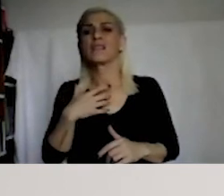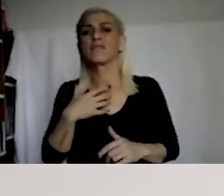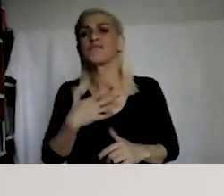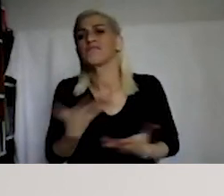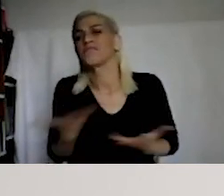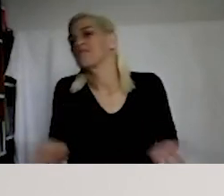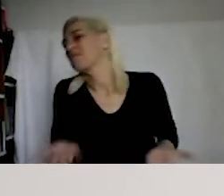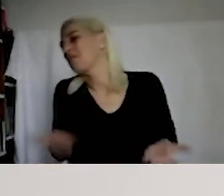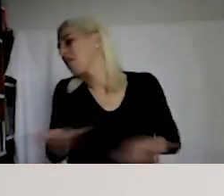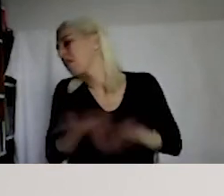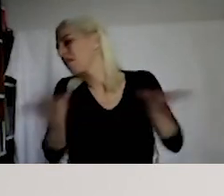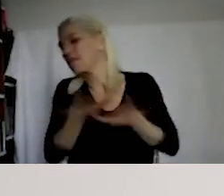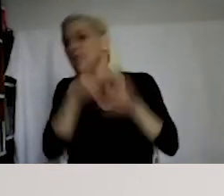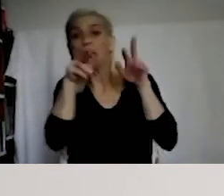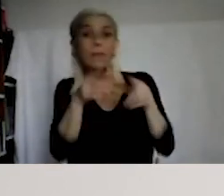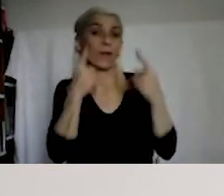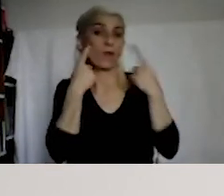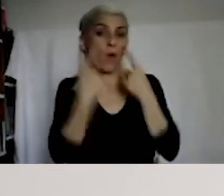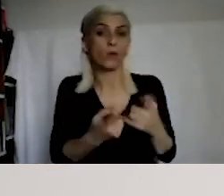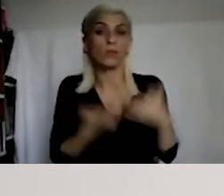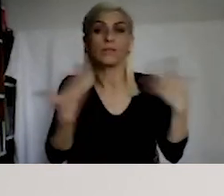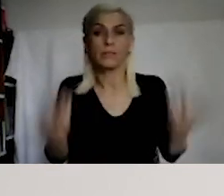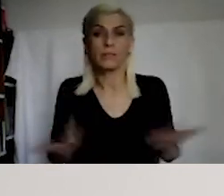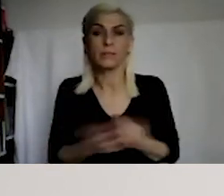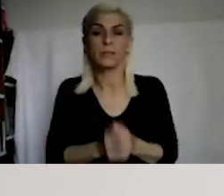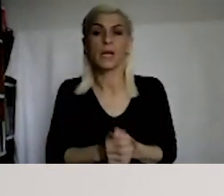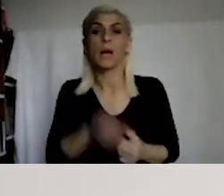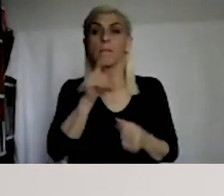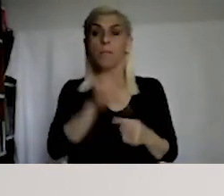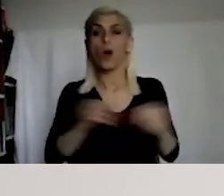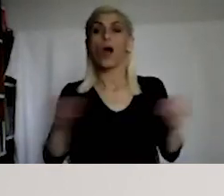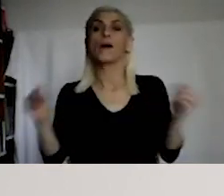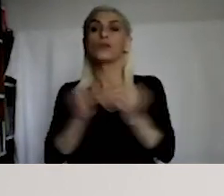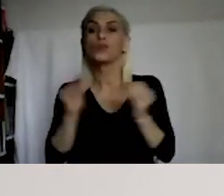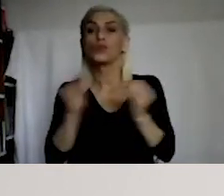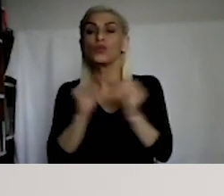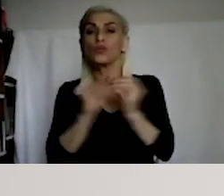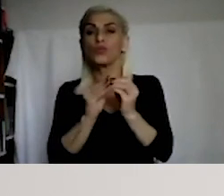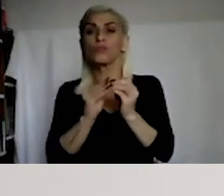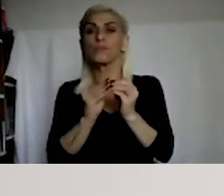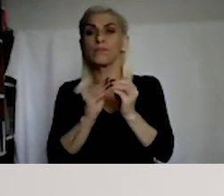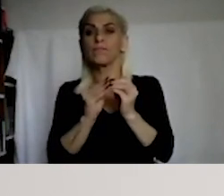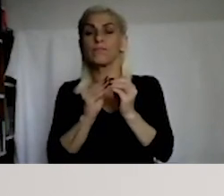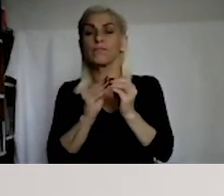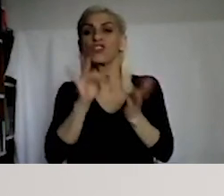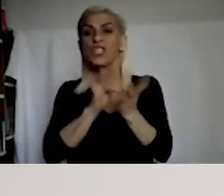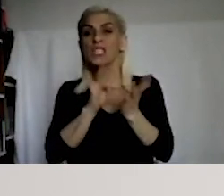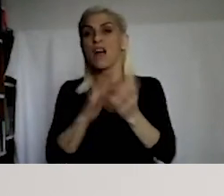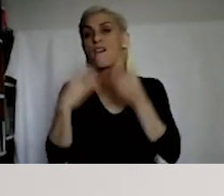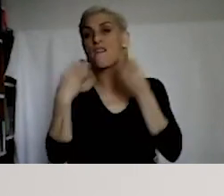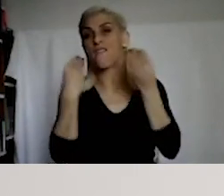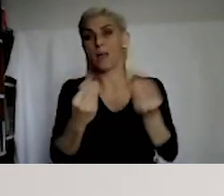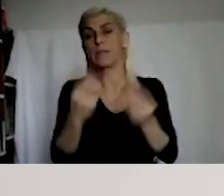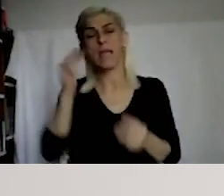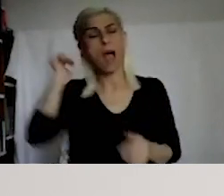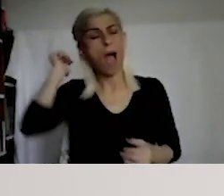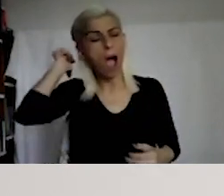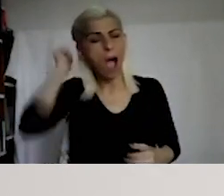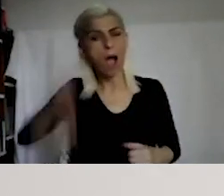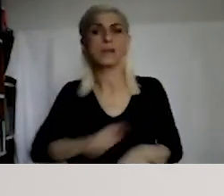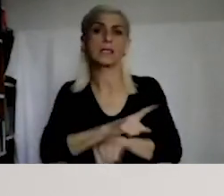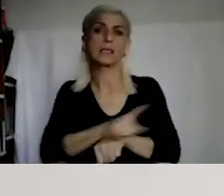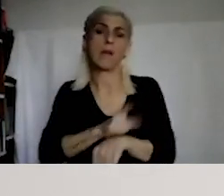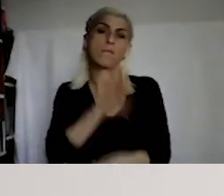intolerant discourse. The discourse and the court ruling says it's a punishable crime.